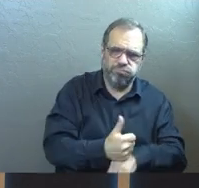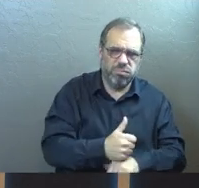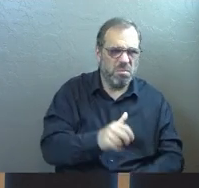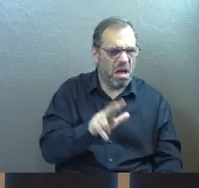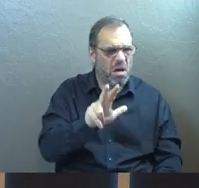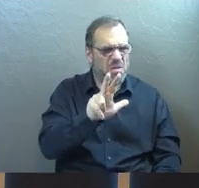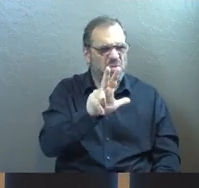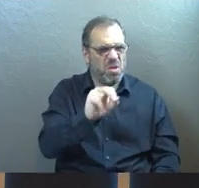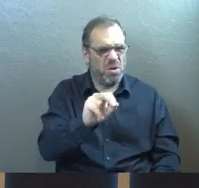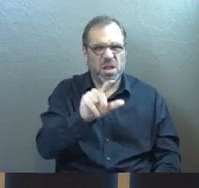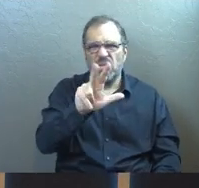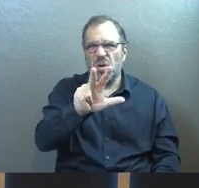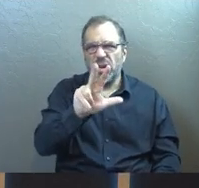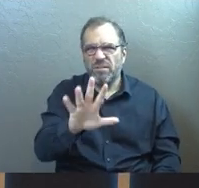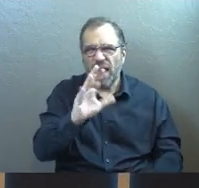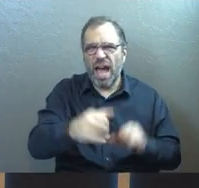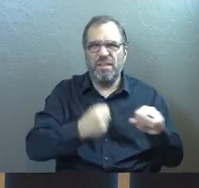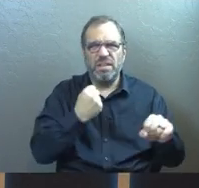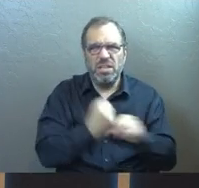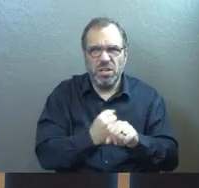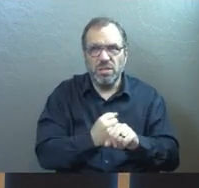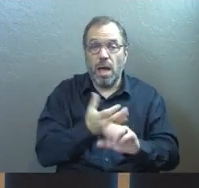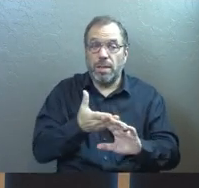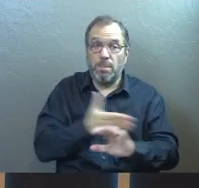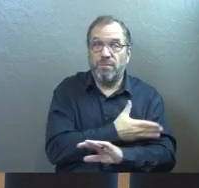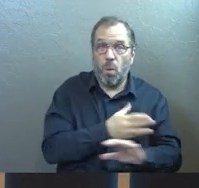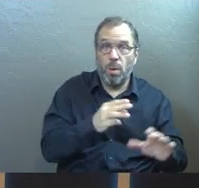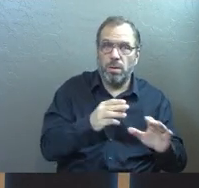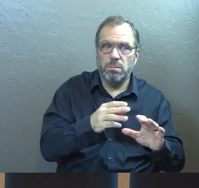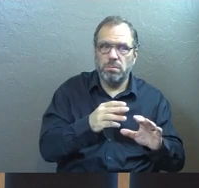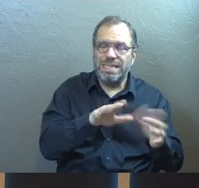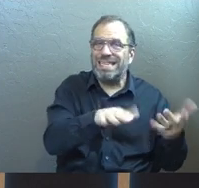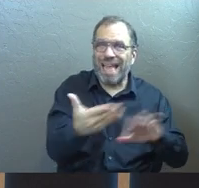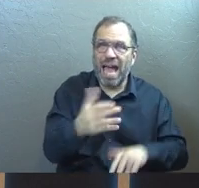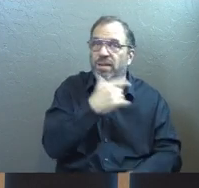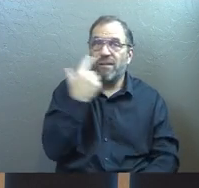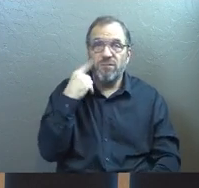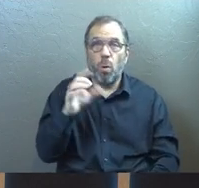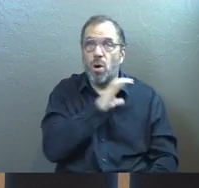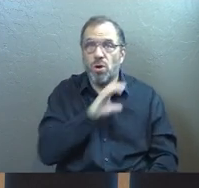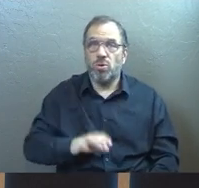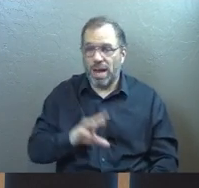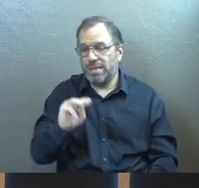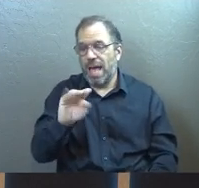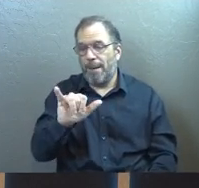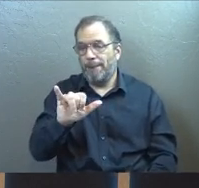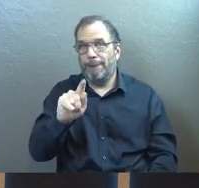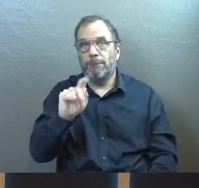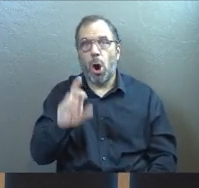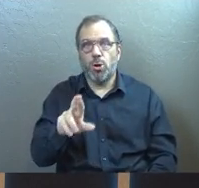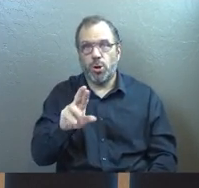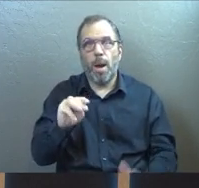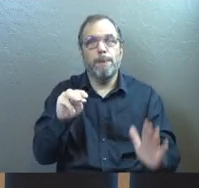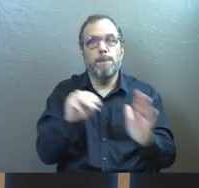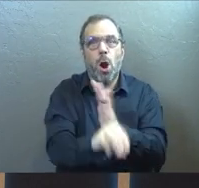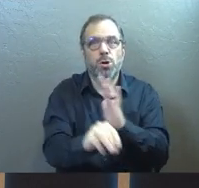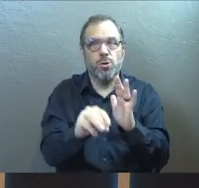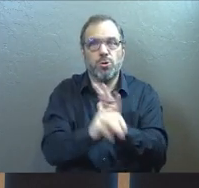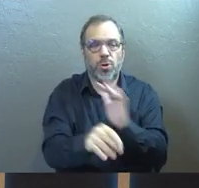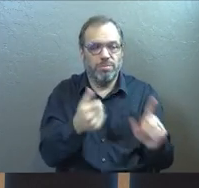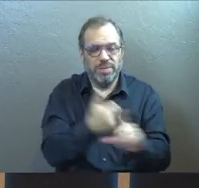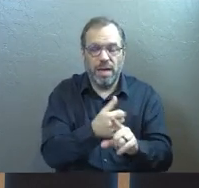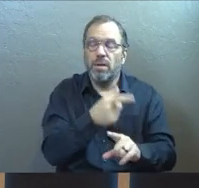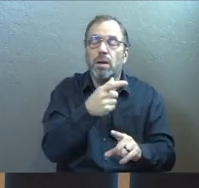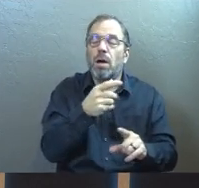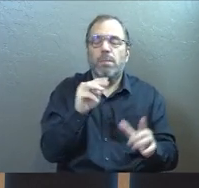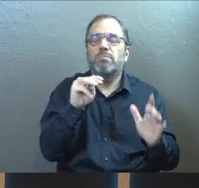35 years he had time before he was martyred for the cause of Christ. And during that 30 years or so, he